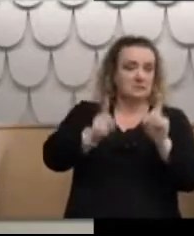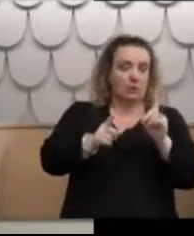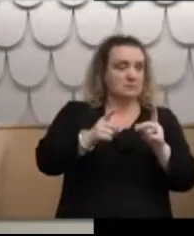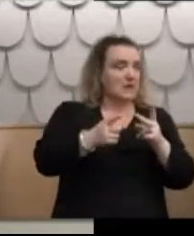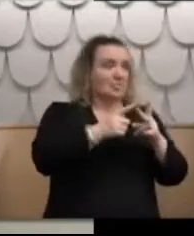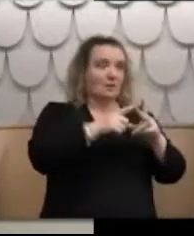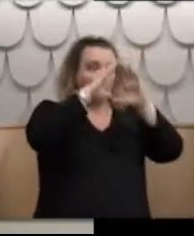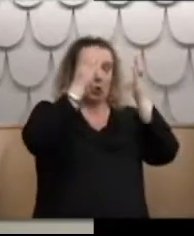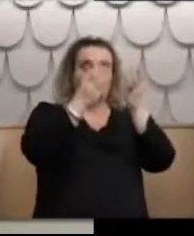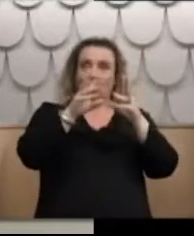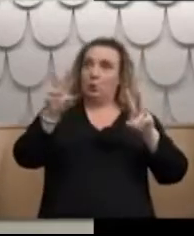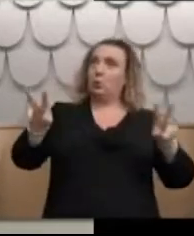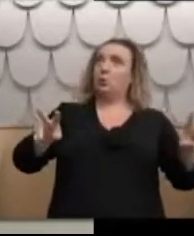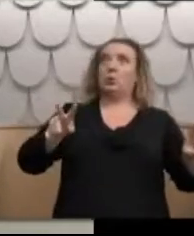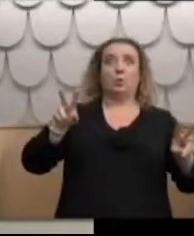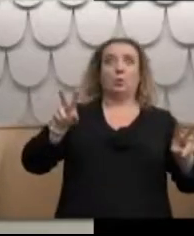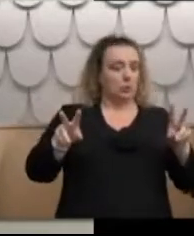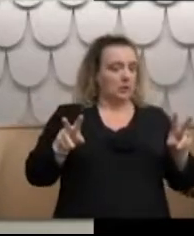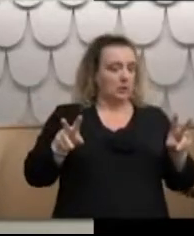Just feeling the drugs for the others.